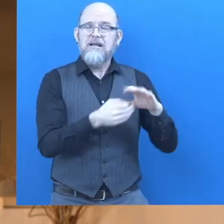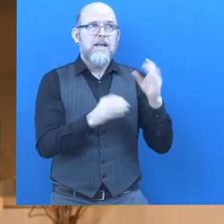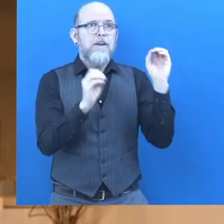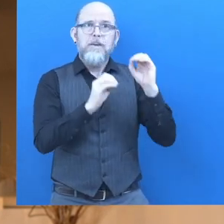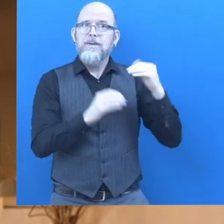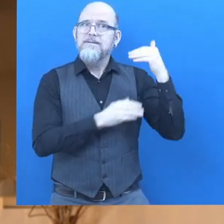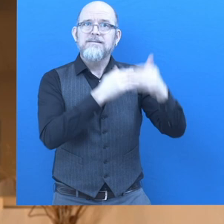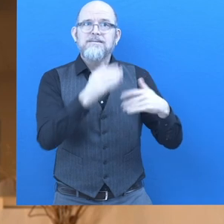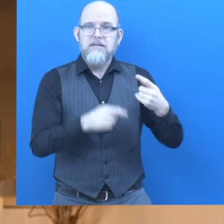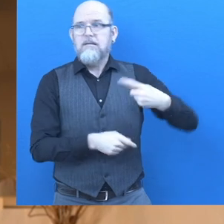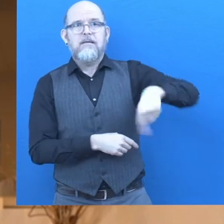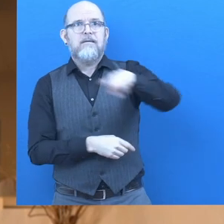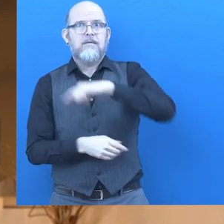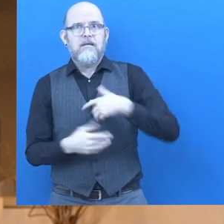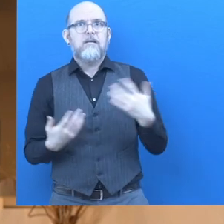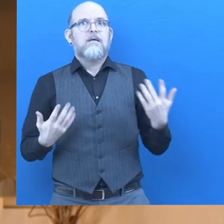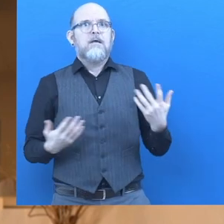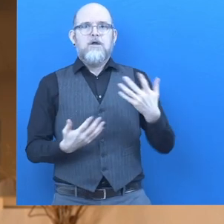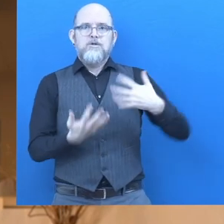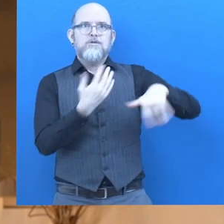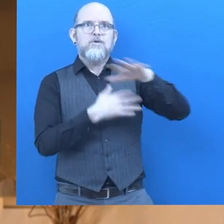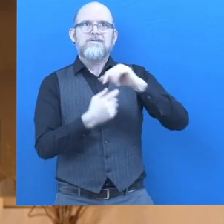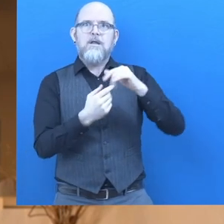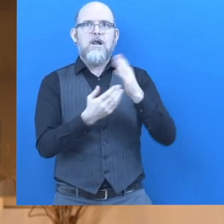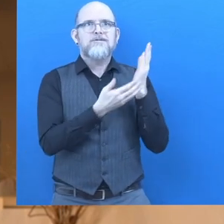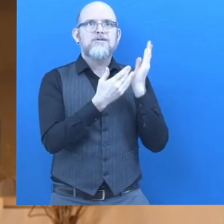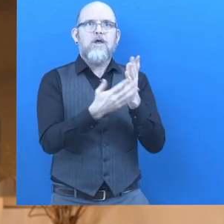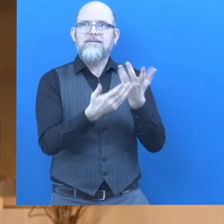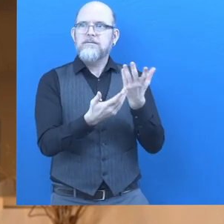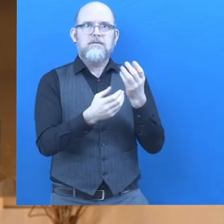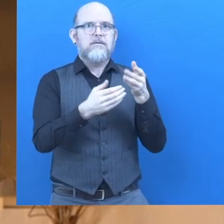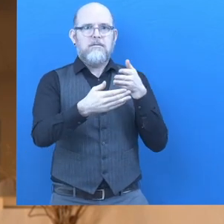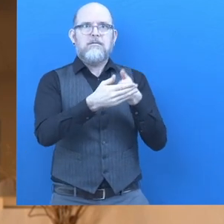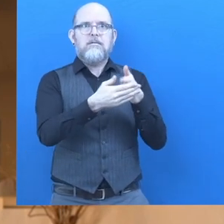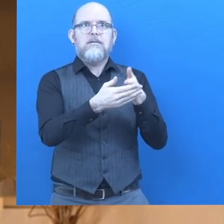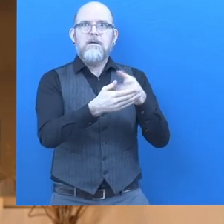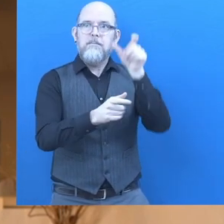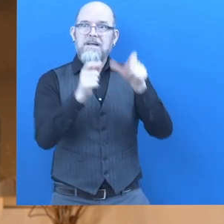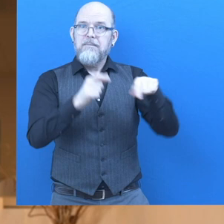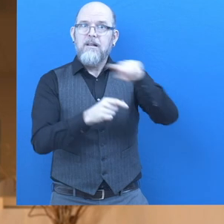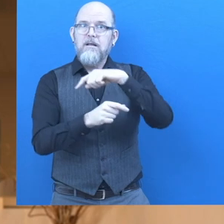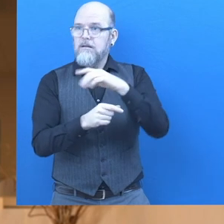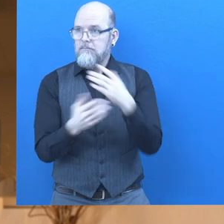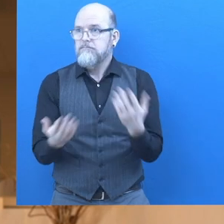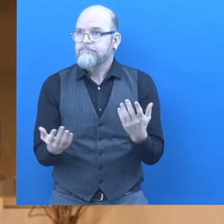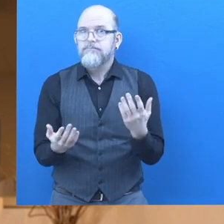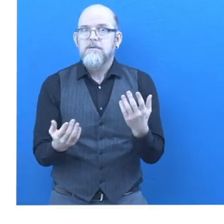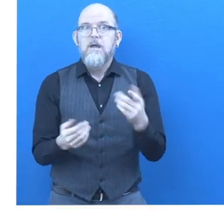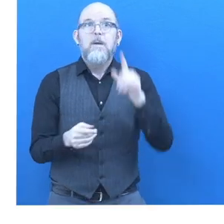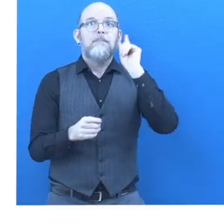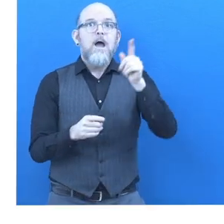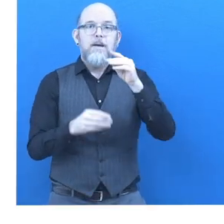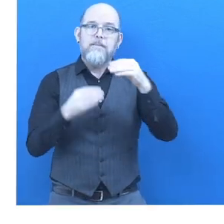access of people with disability to social services and business opportunities.